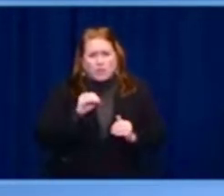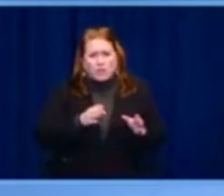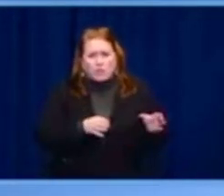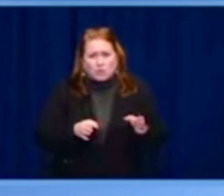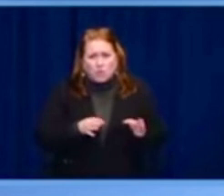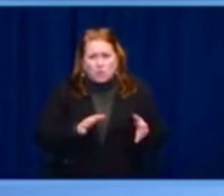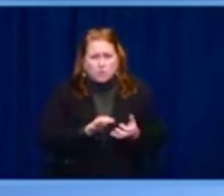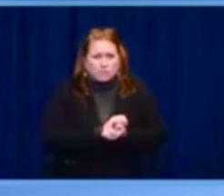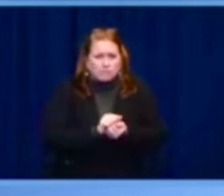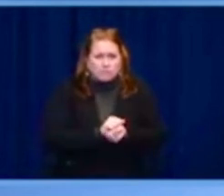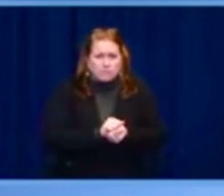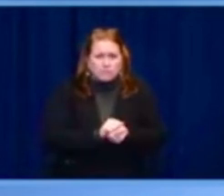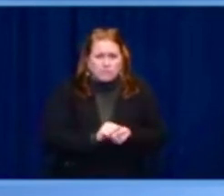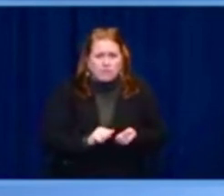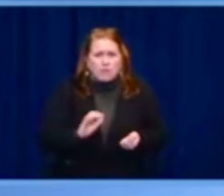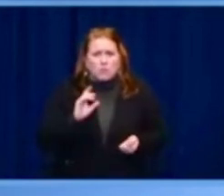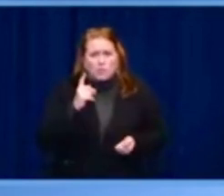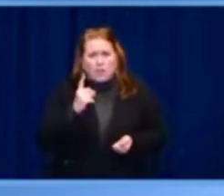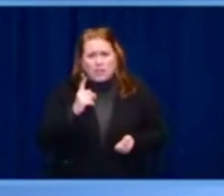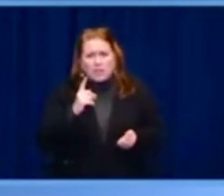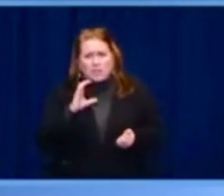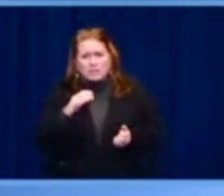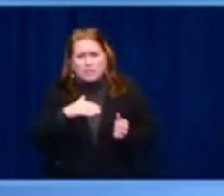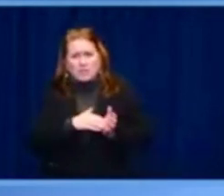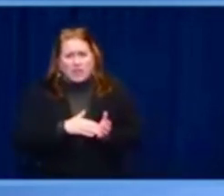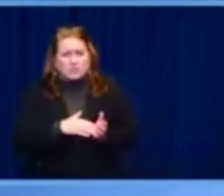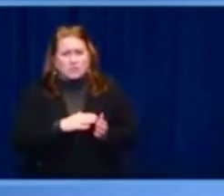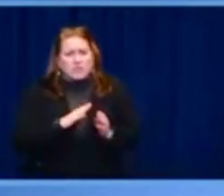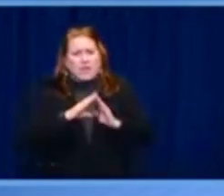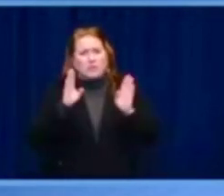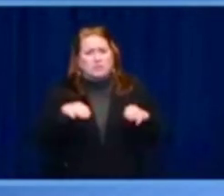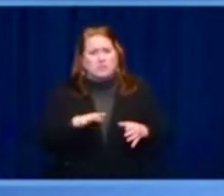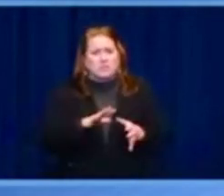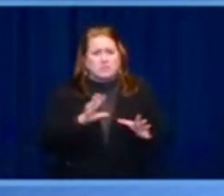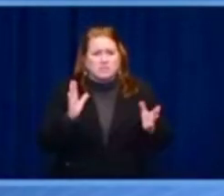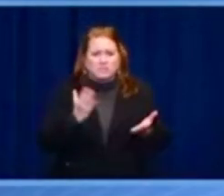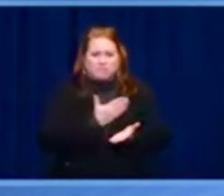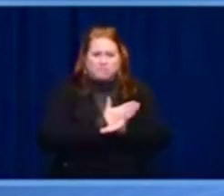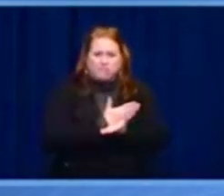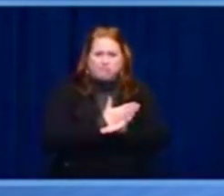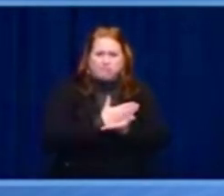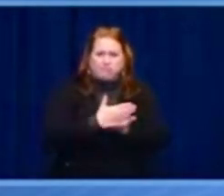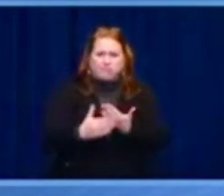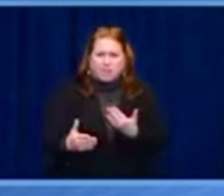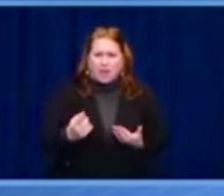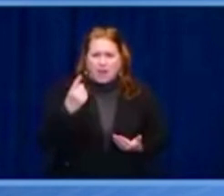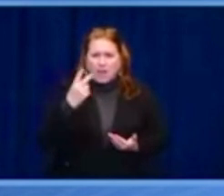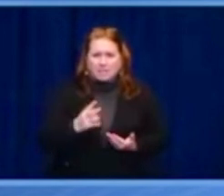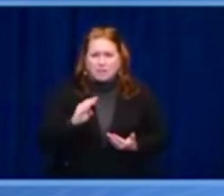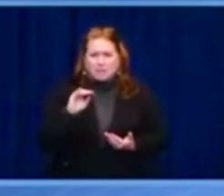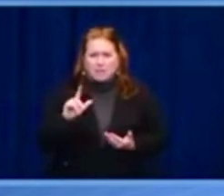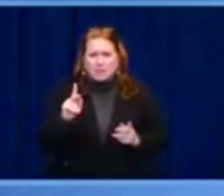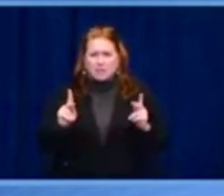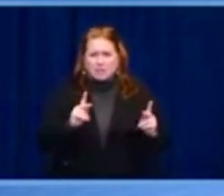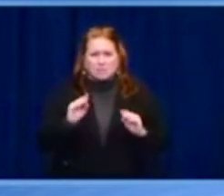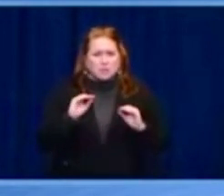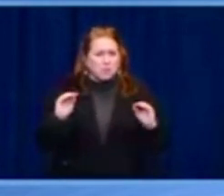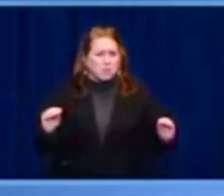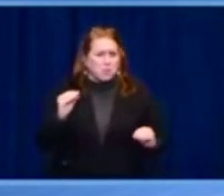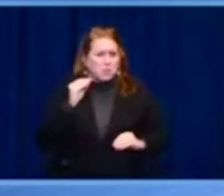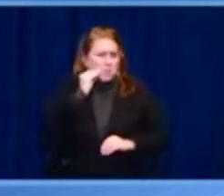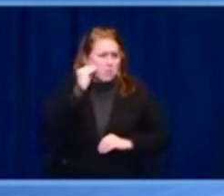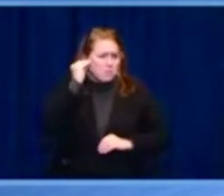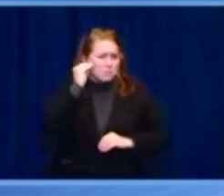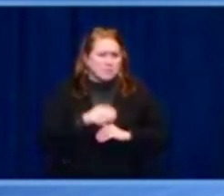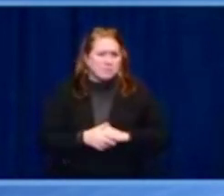for relief and reconstruction that address the global challenge of climate injustice? I believe